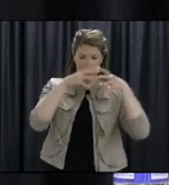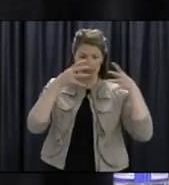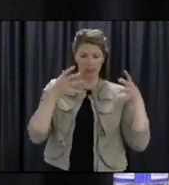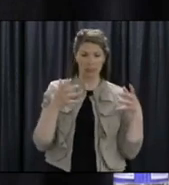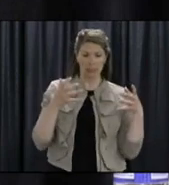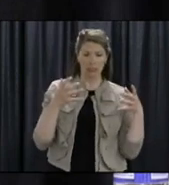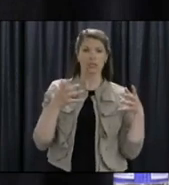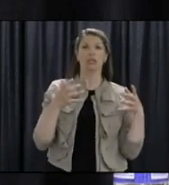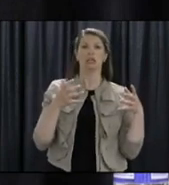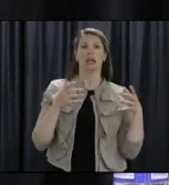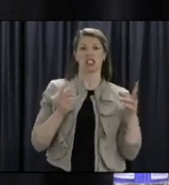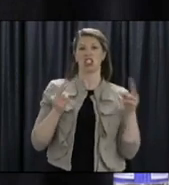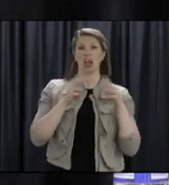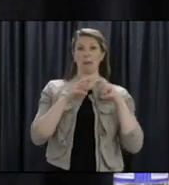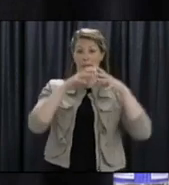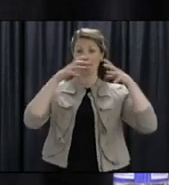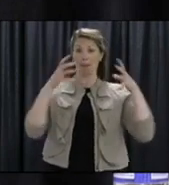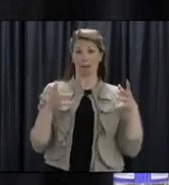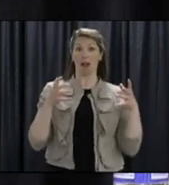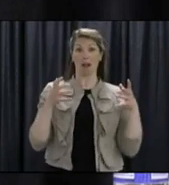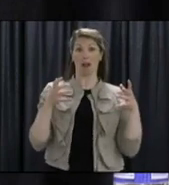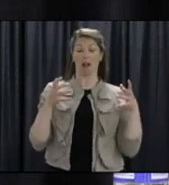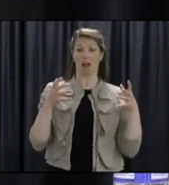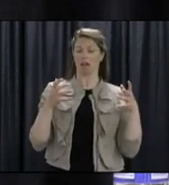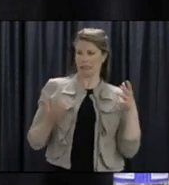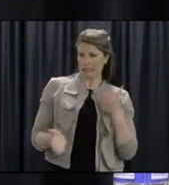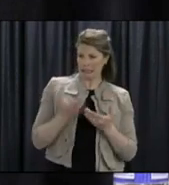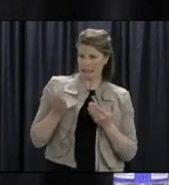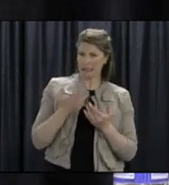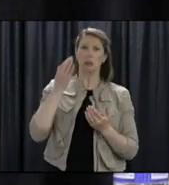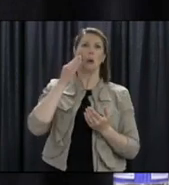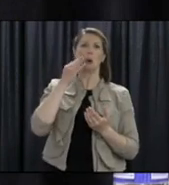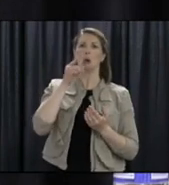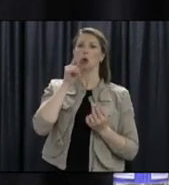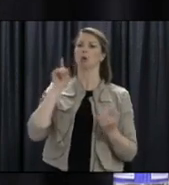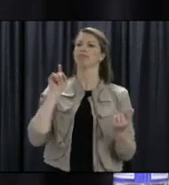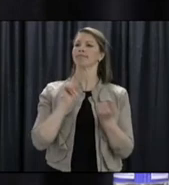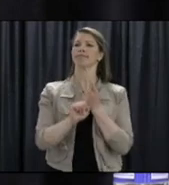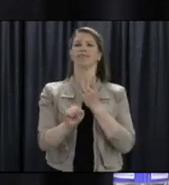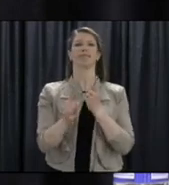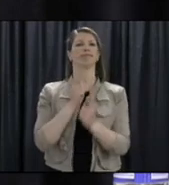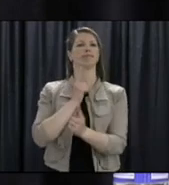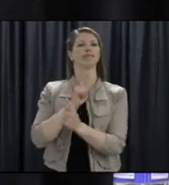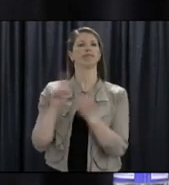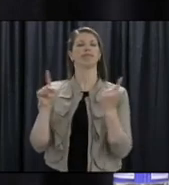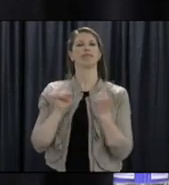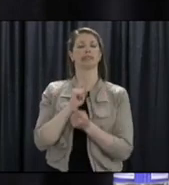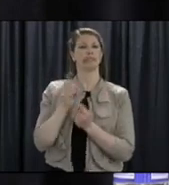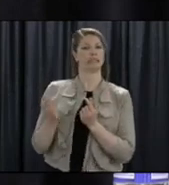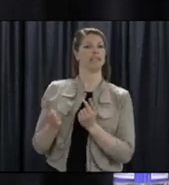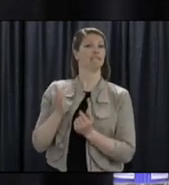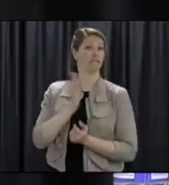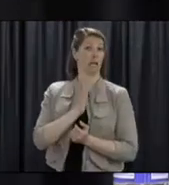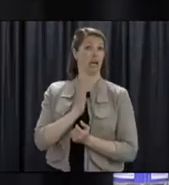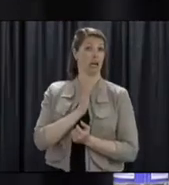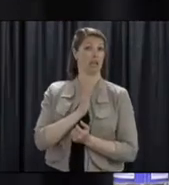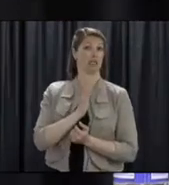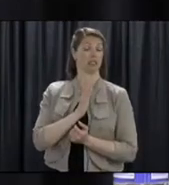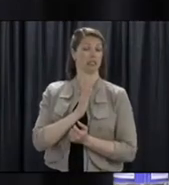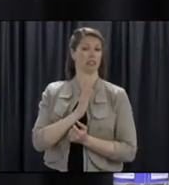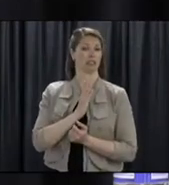to people who are doing contact tracing. So that's a very different thing than if you had 24